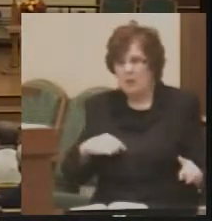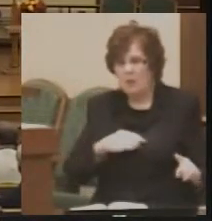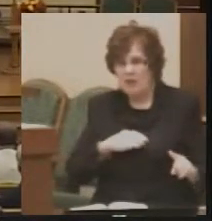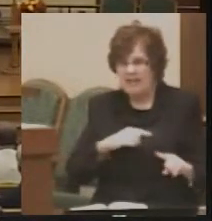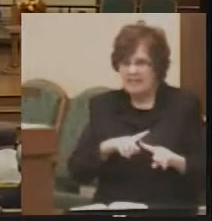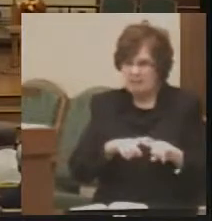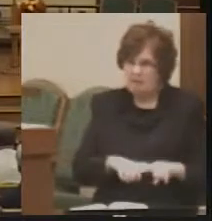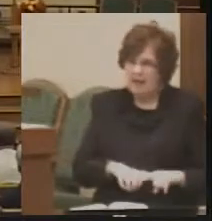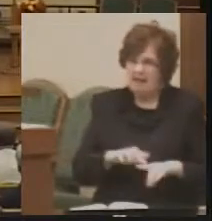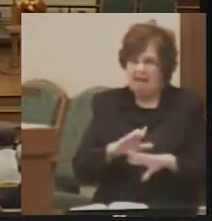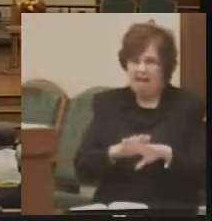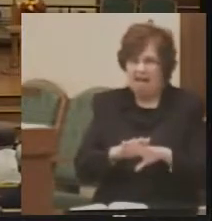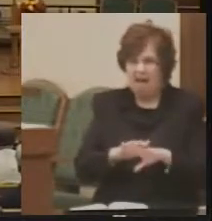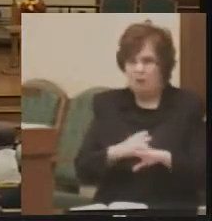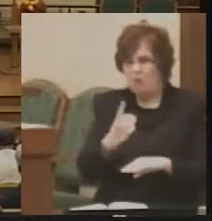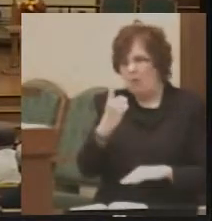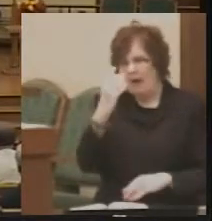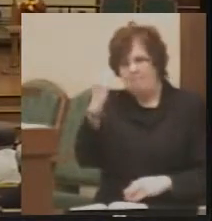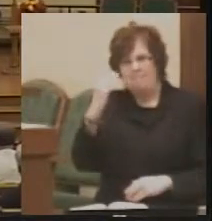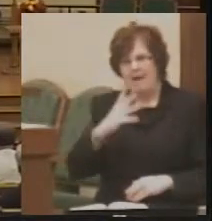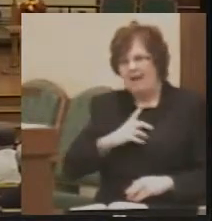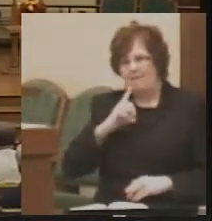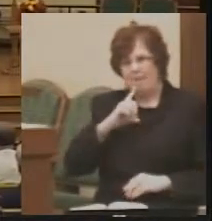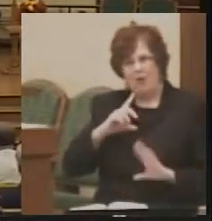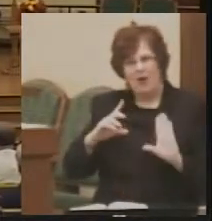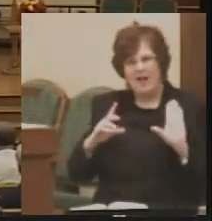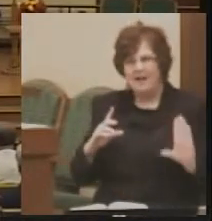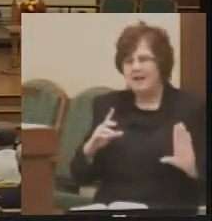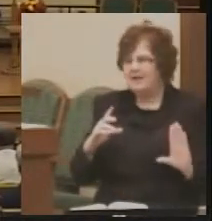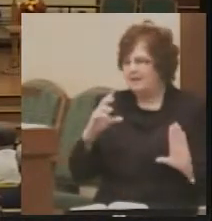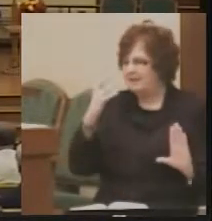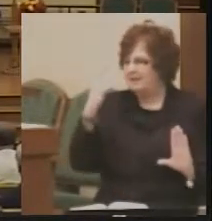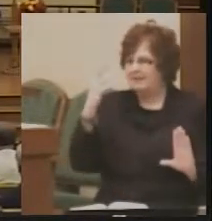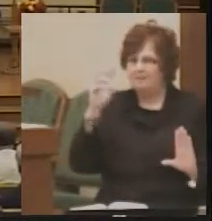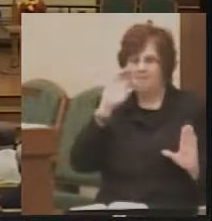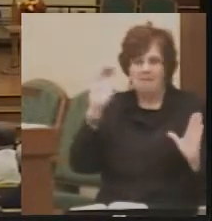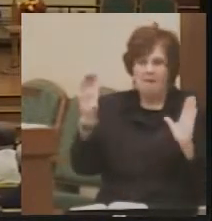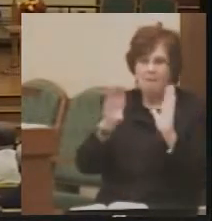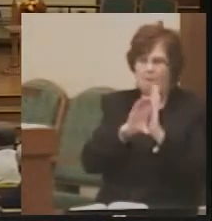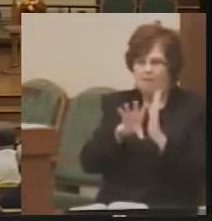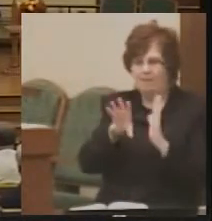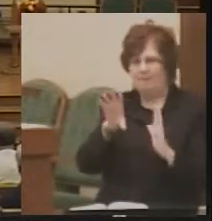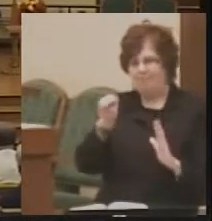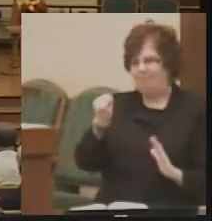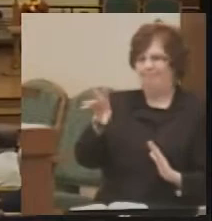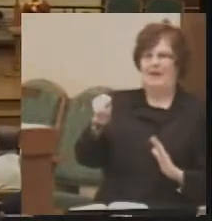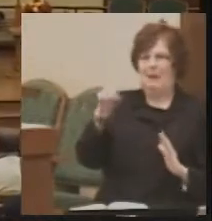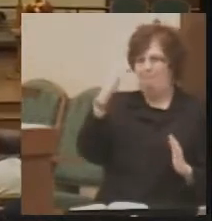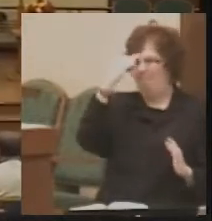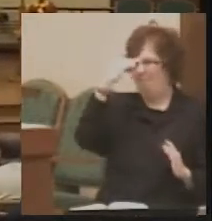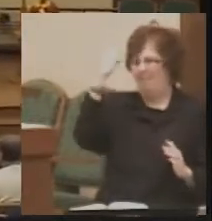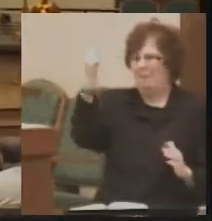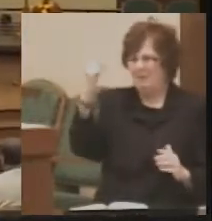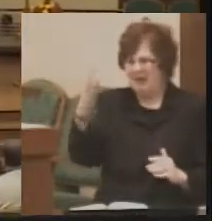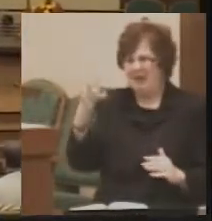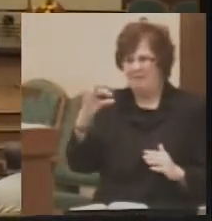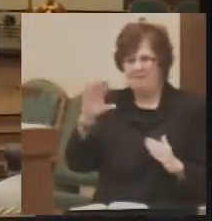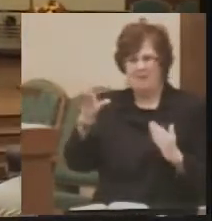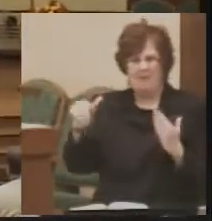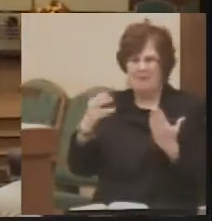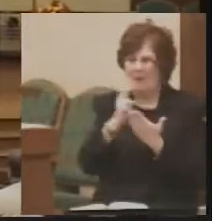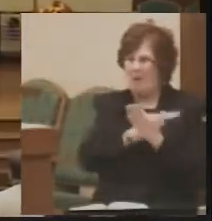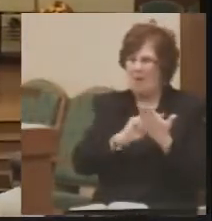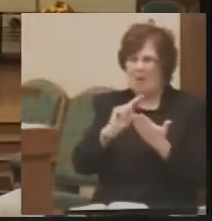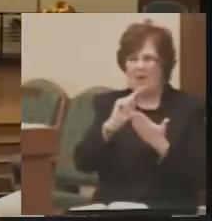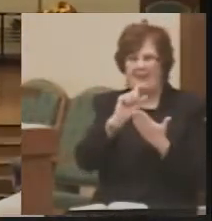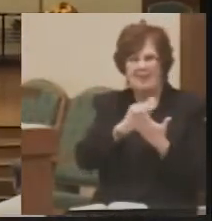dependent upon one man for his photographic memory of the holy writ that we